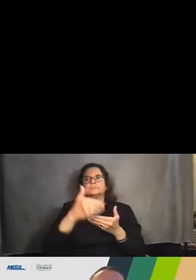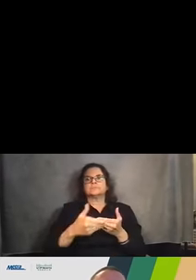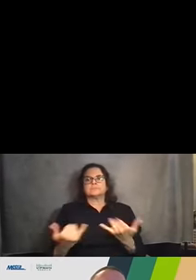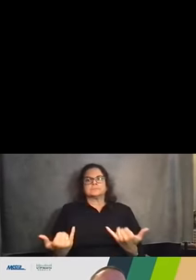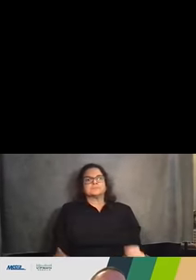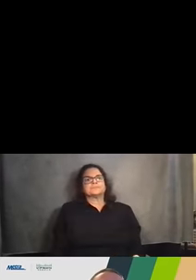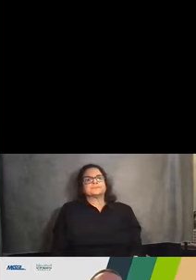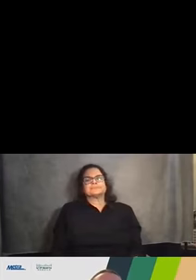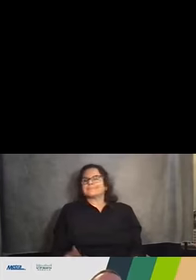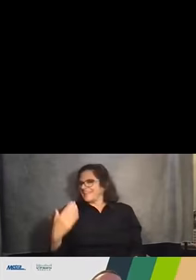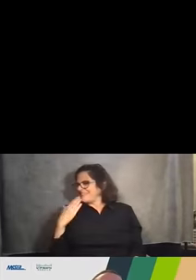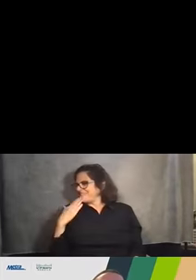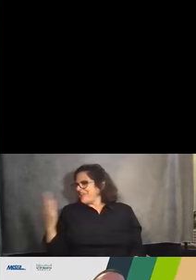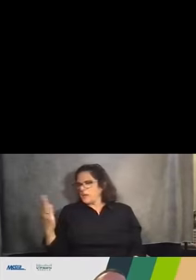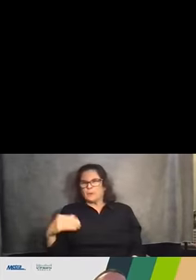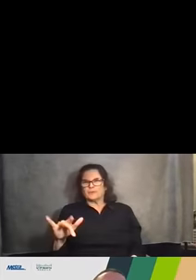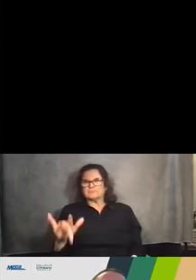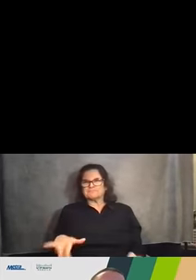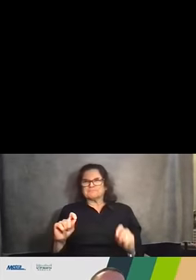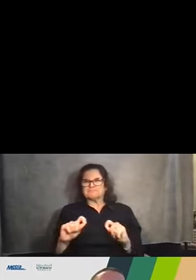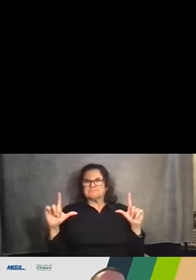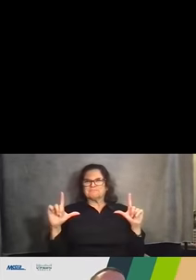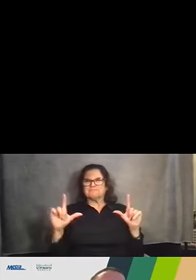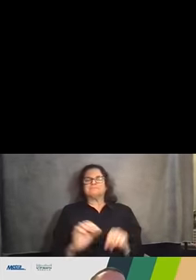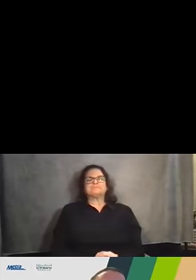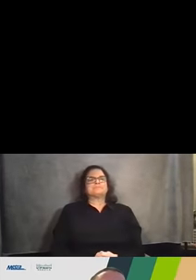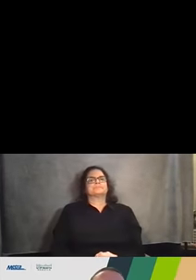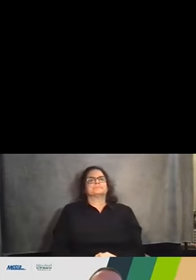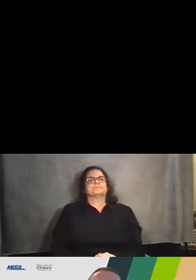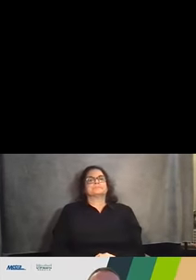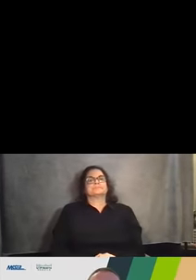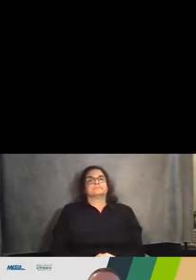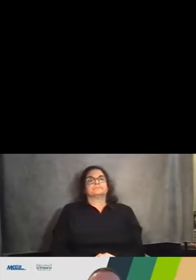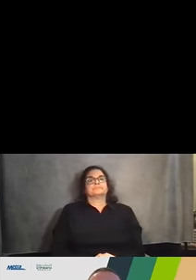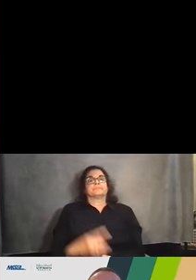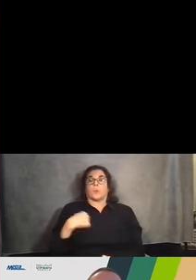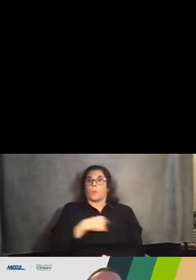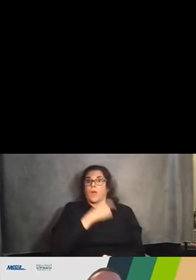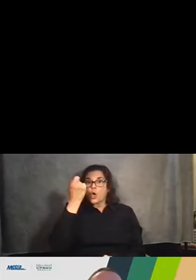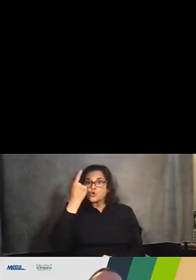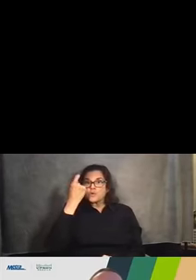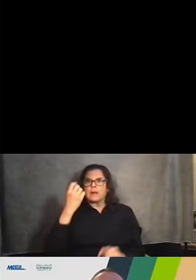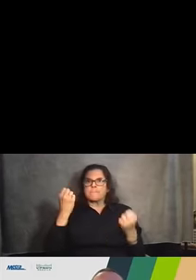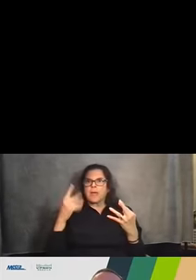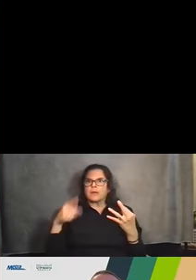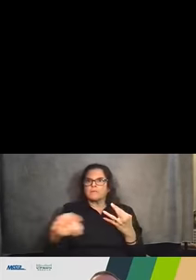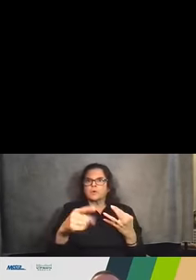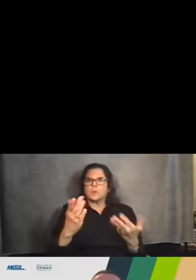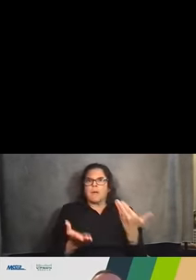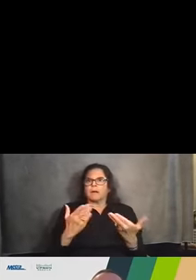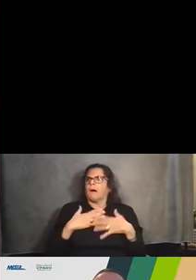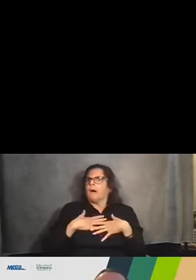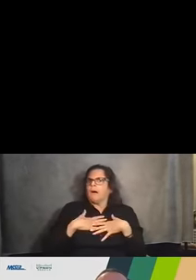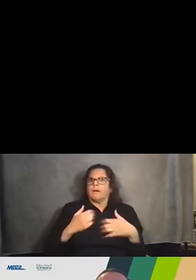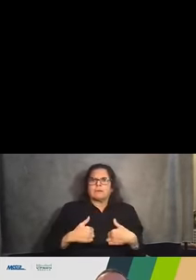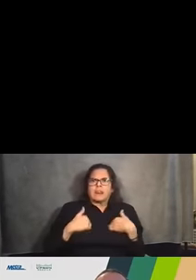Thanks Jamie. So we understand many folks may have questions adjacent property owners may have questions